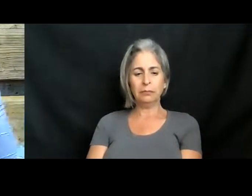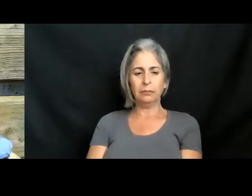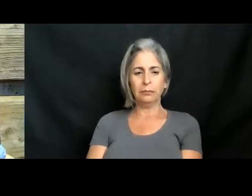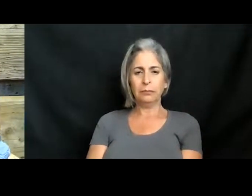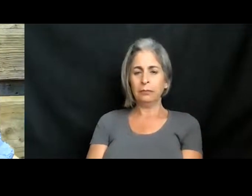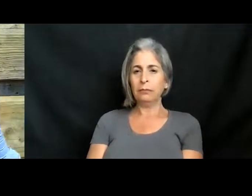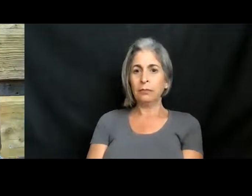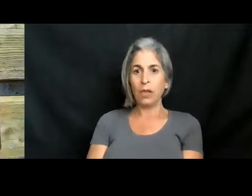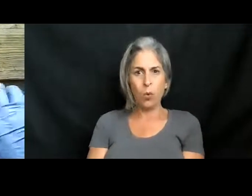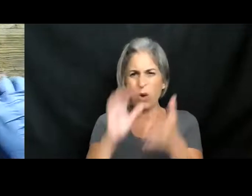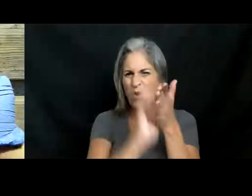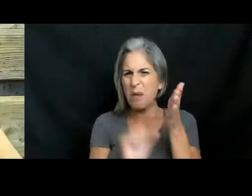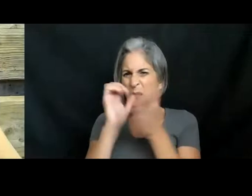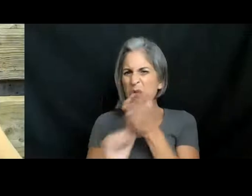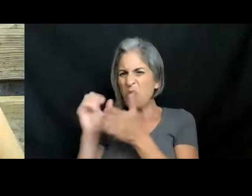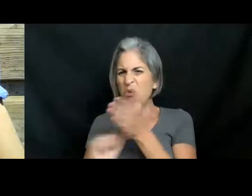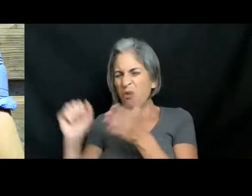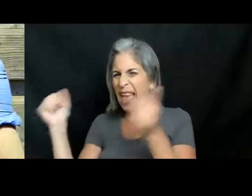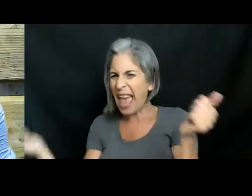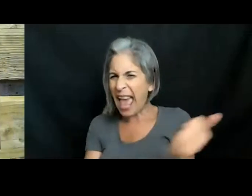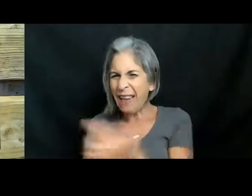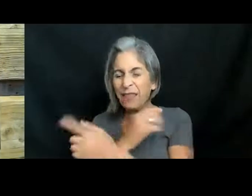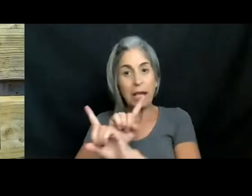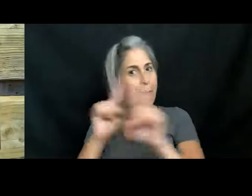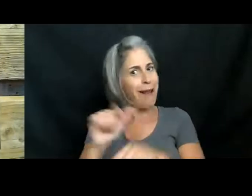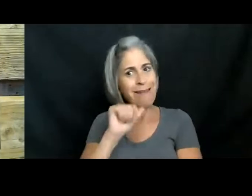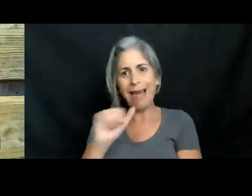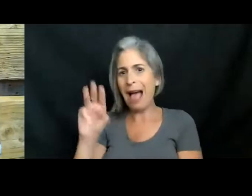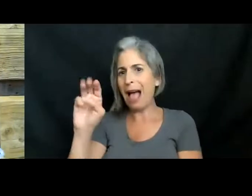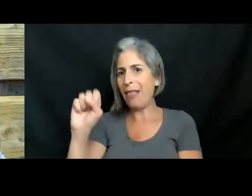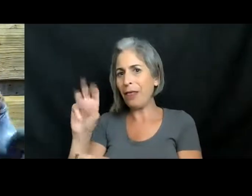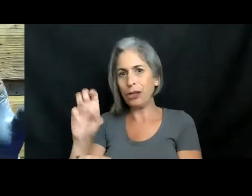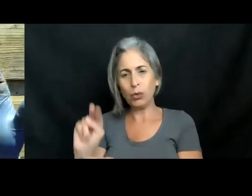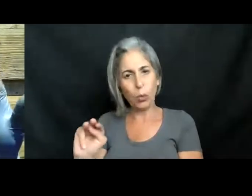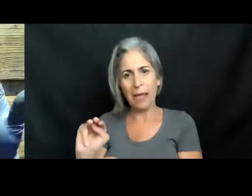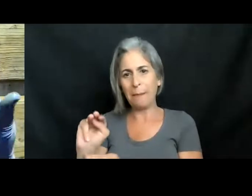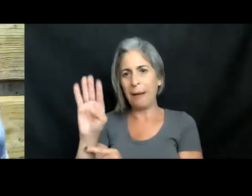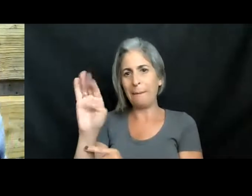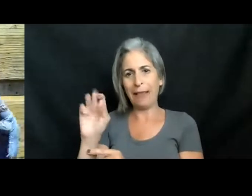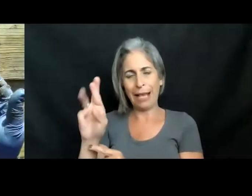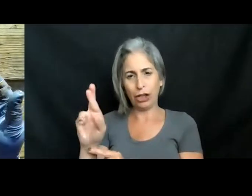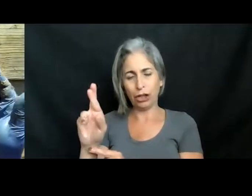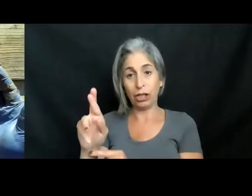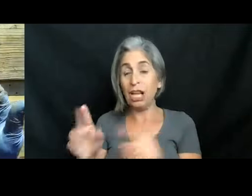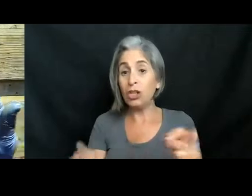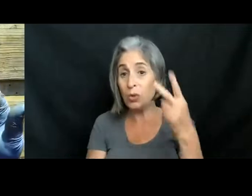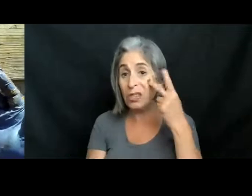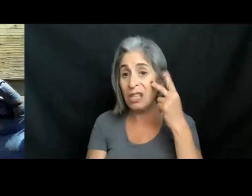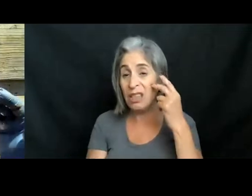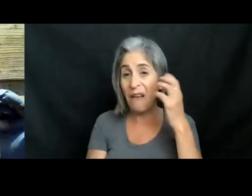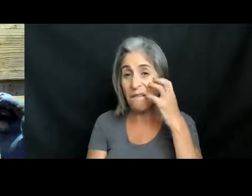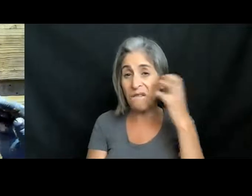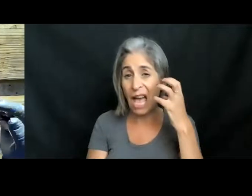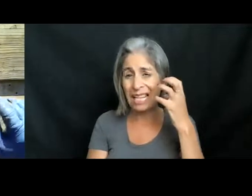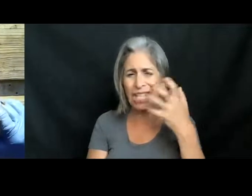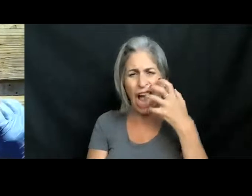Basically, you're going to remove everything but the swim bladder. And you can see how it's starting to get liquefied in there. That is the fat melting. I am outside on